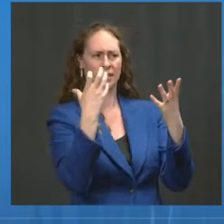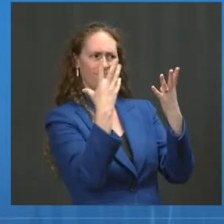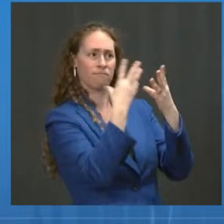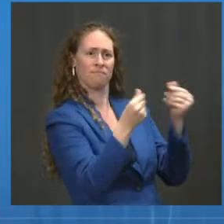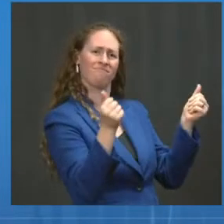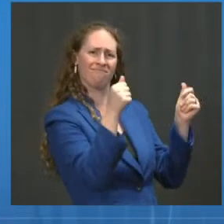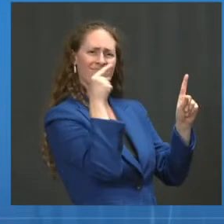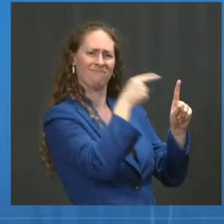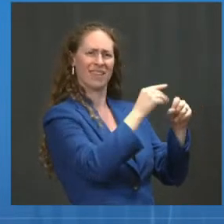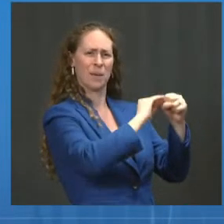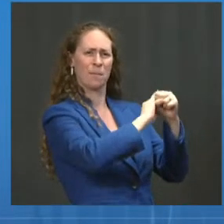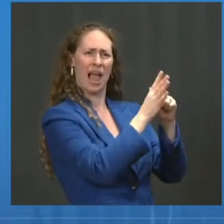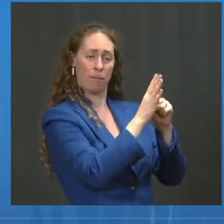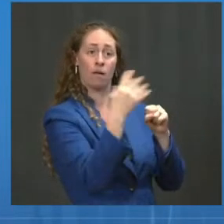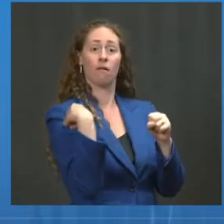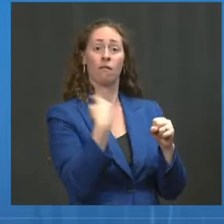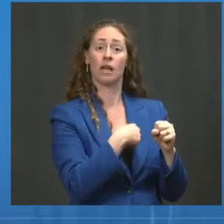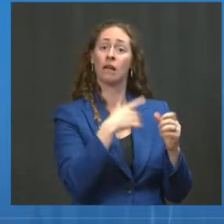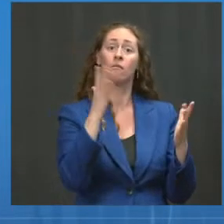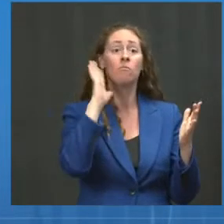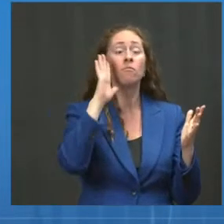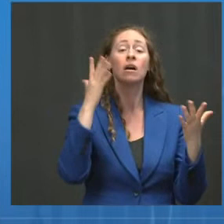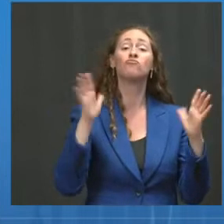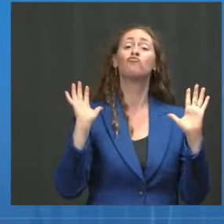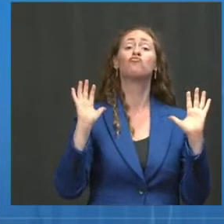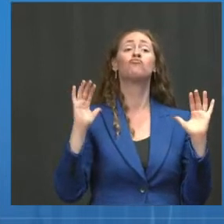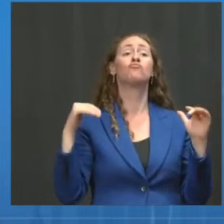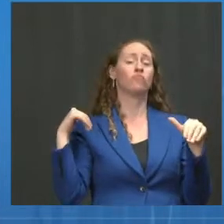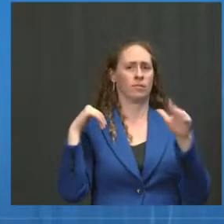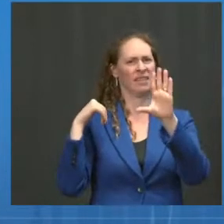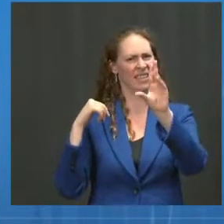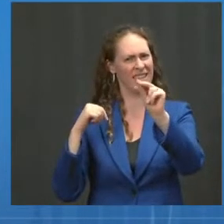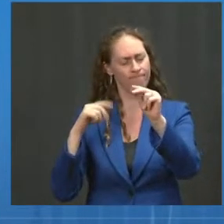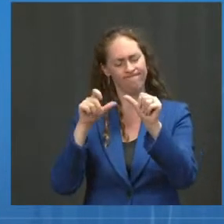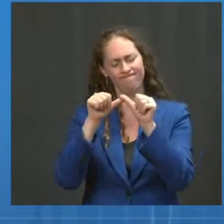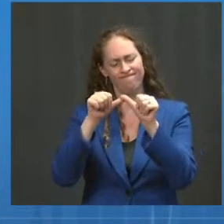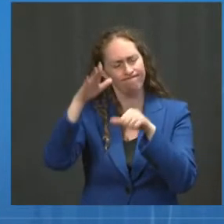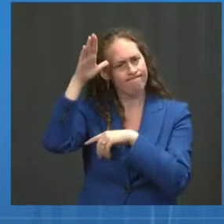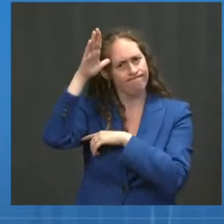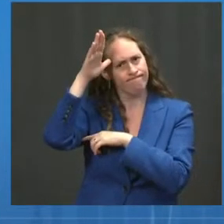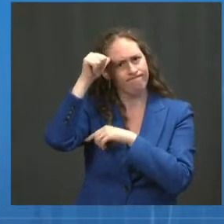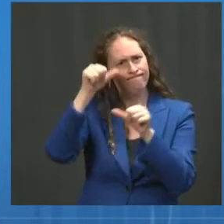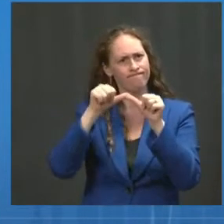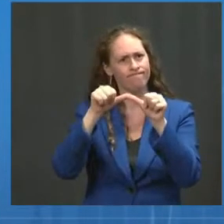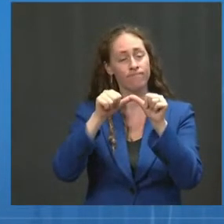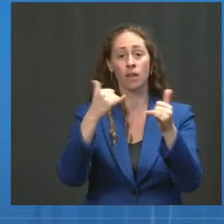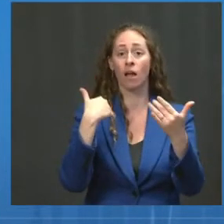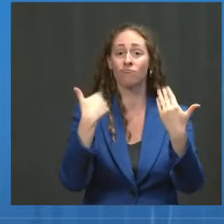we will not stop until we get the job done. With that, let's open it up for questions.